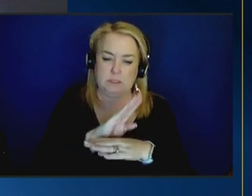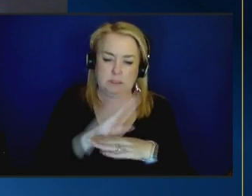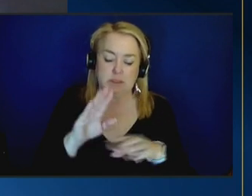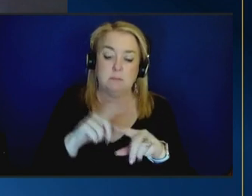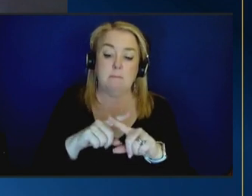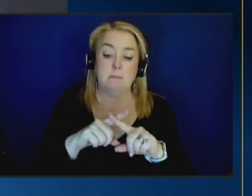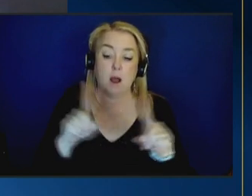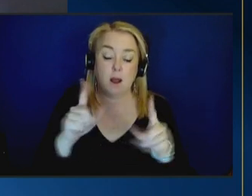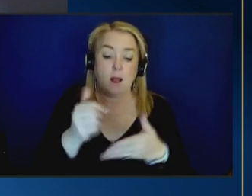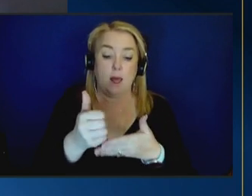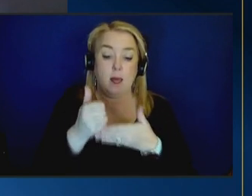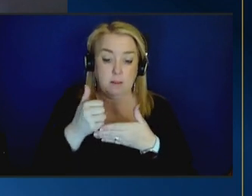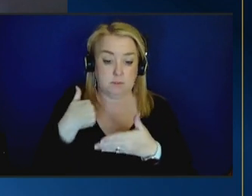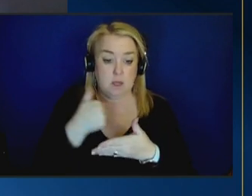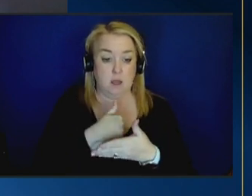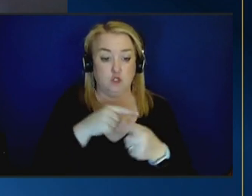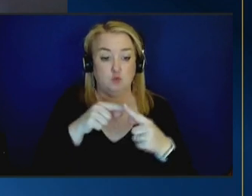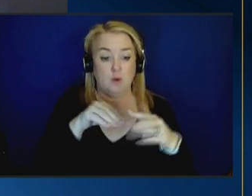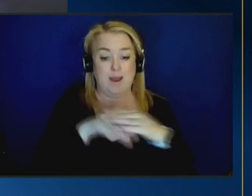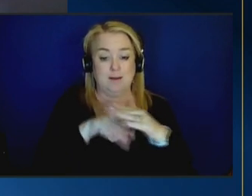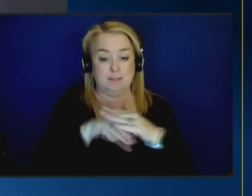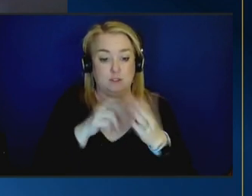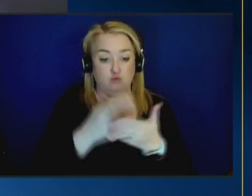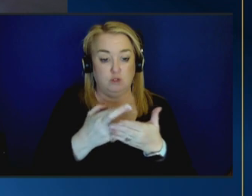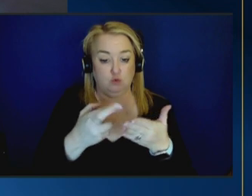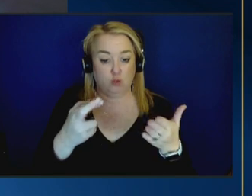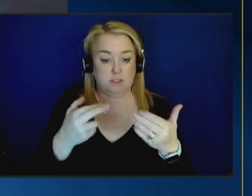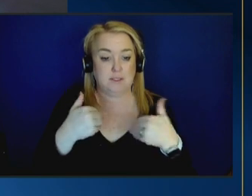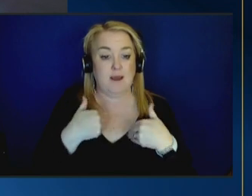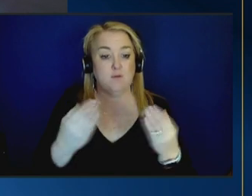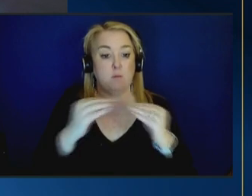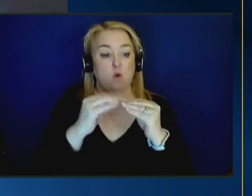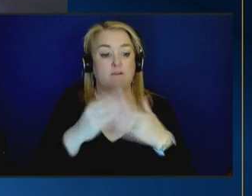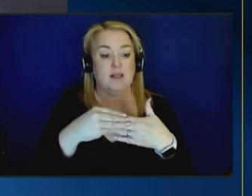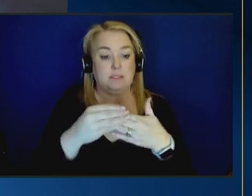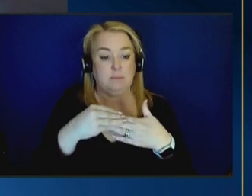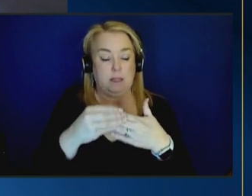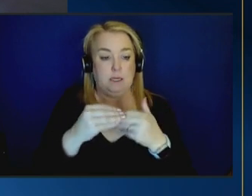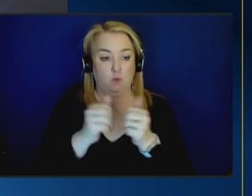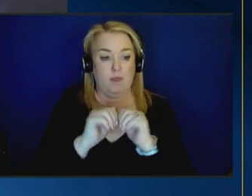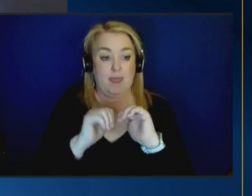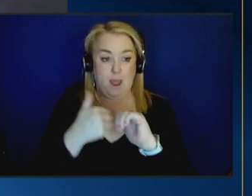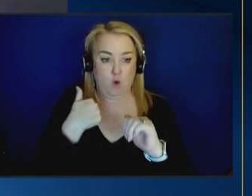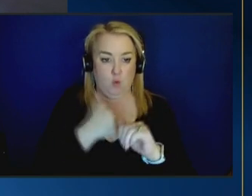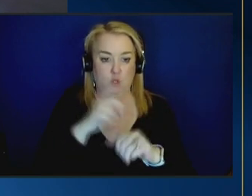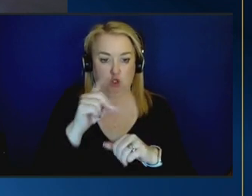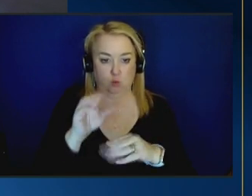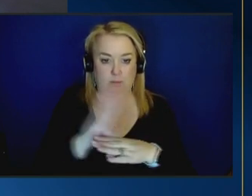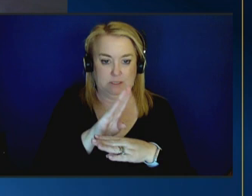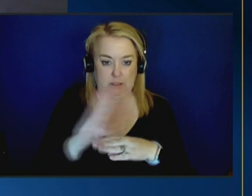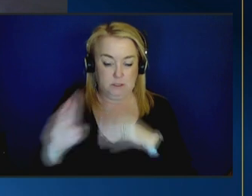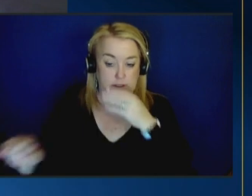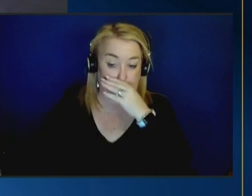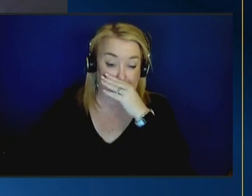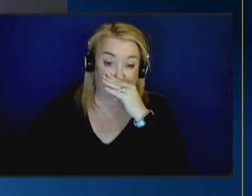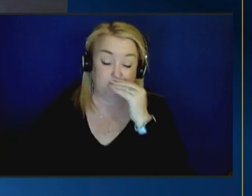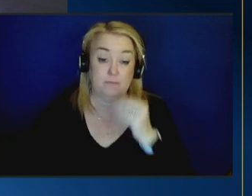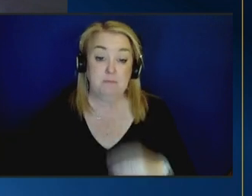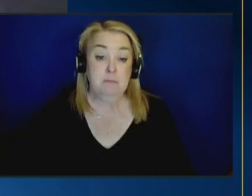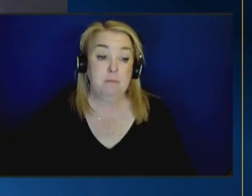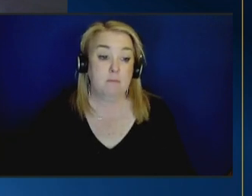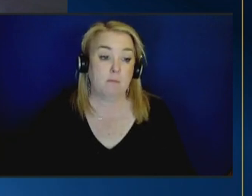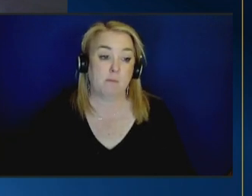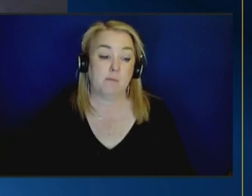access resources and have greater flexibility with the way we do business and serve families so we know